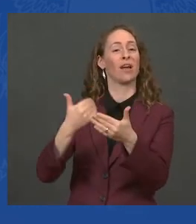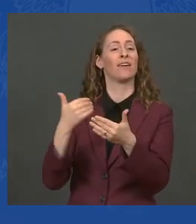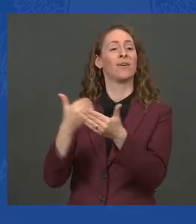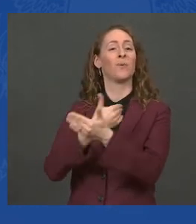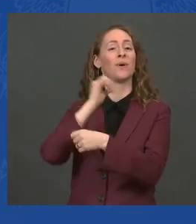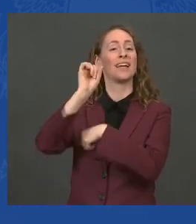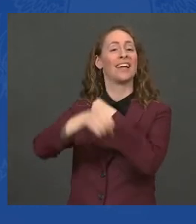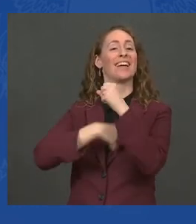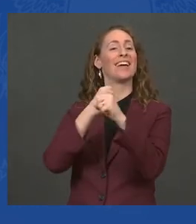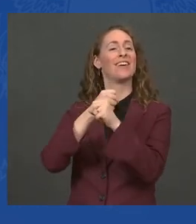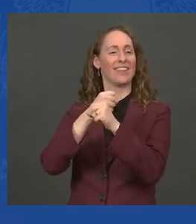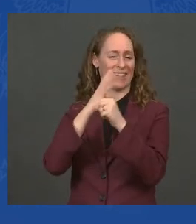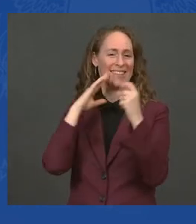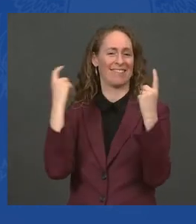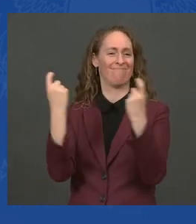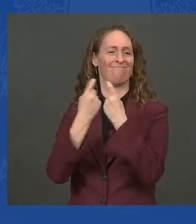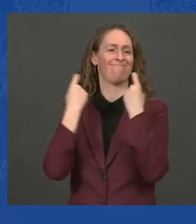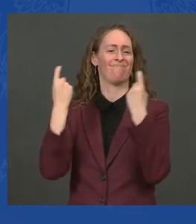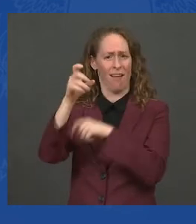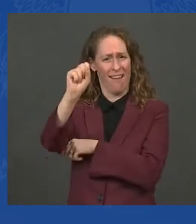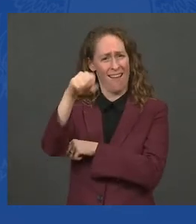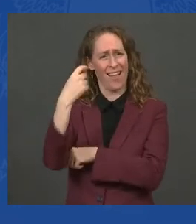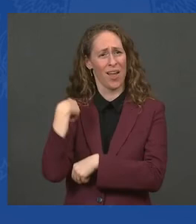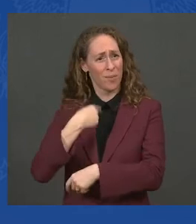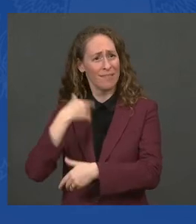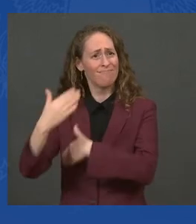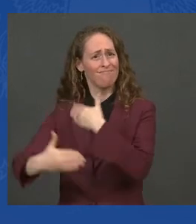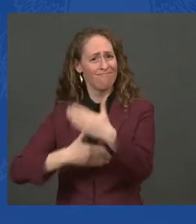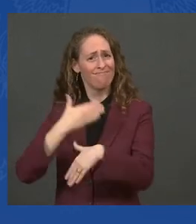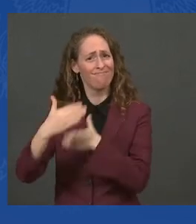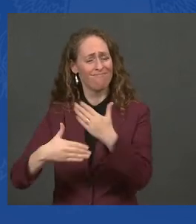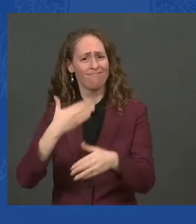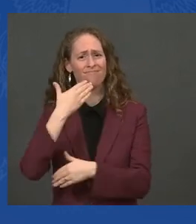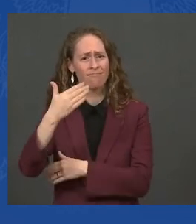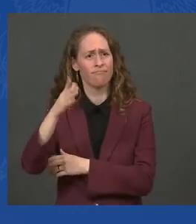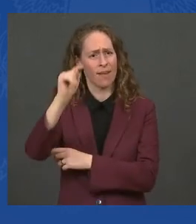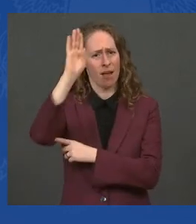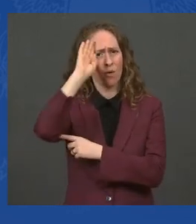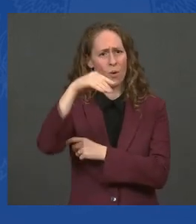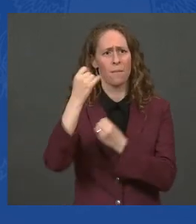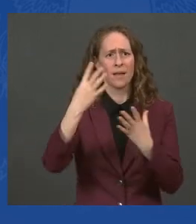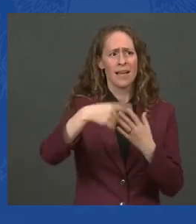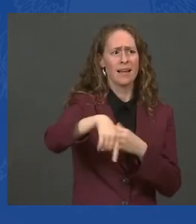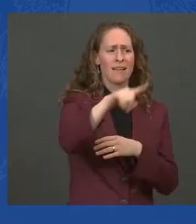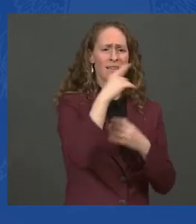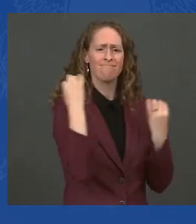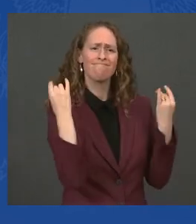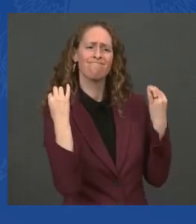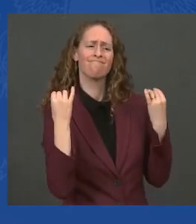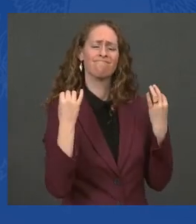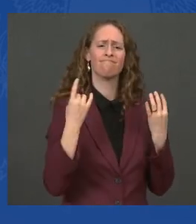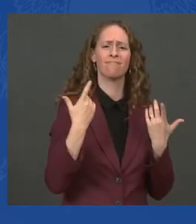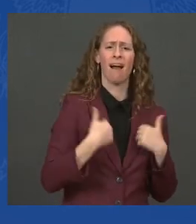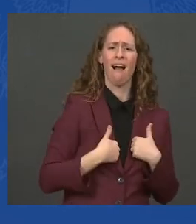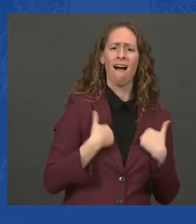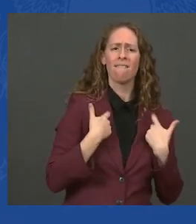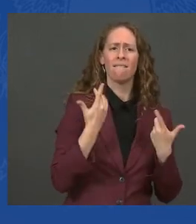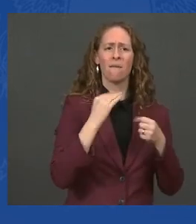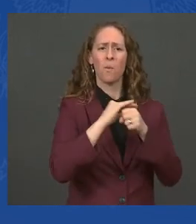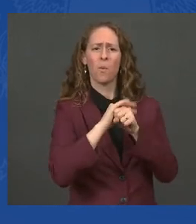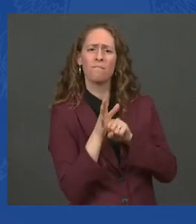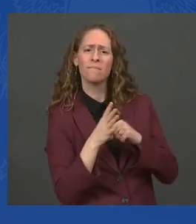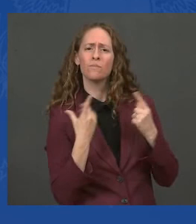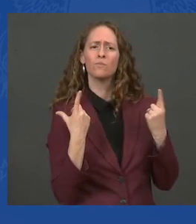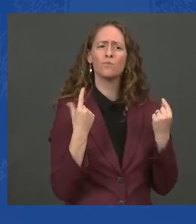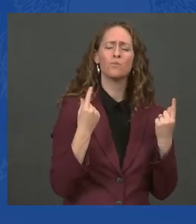about COVID. They're anxious about the cost of living, the economy more broadly. They're still uncertain. I want you to know I hear